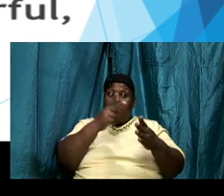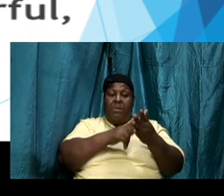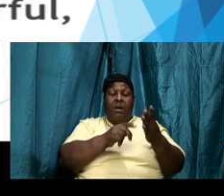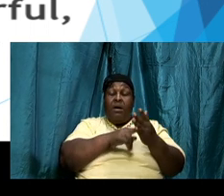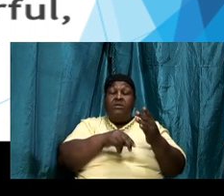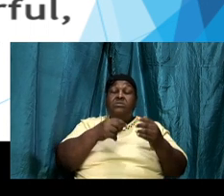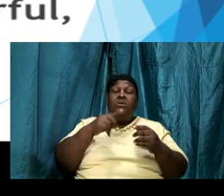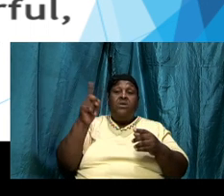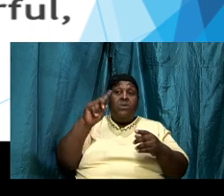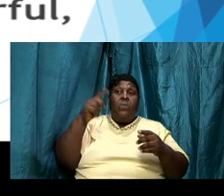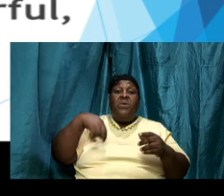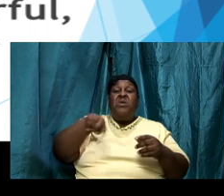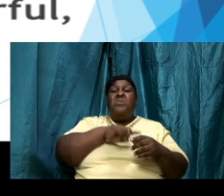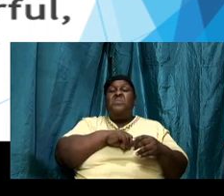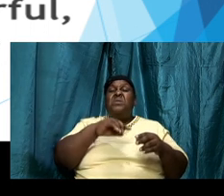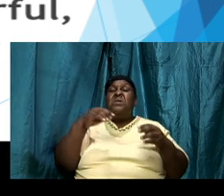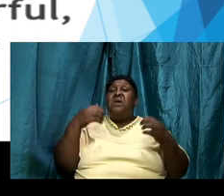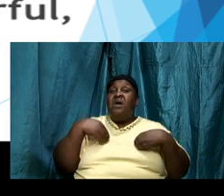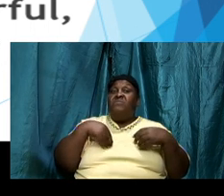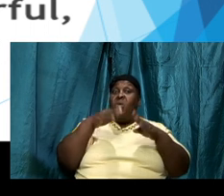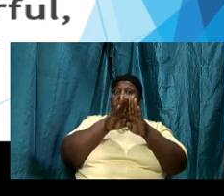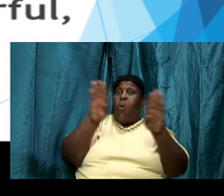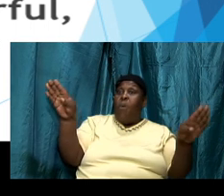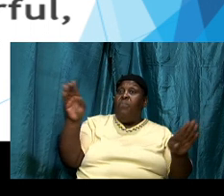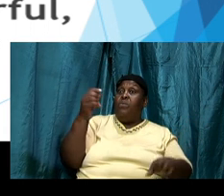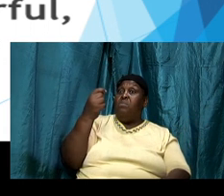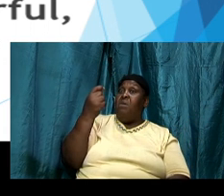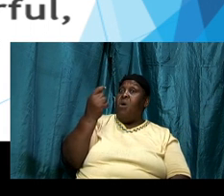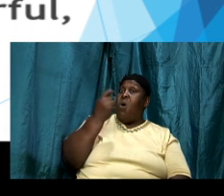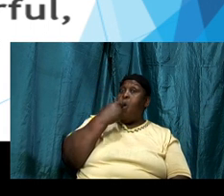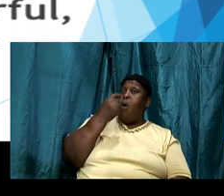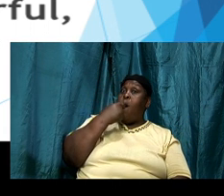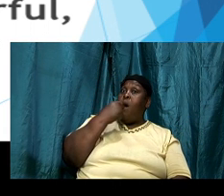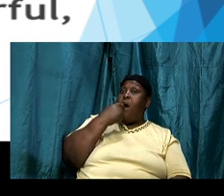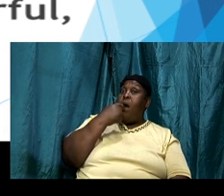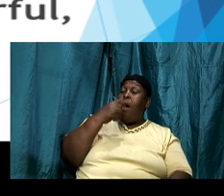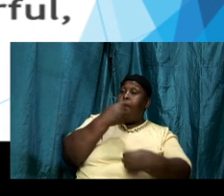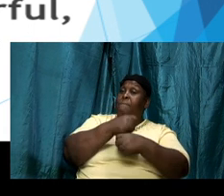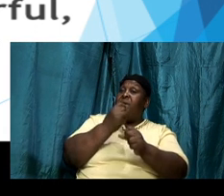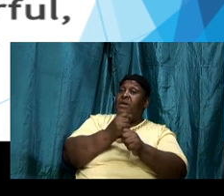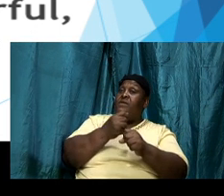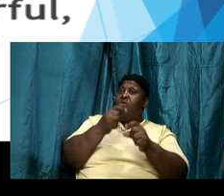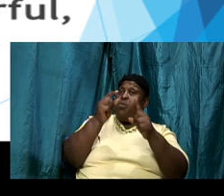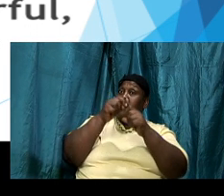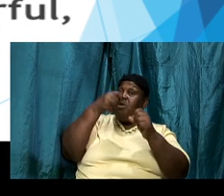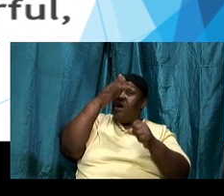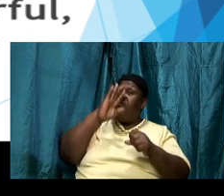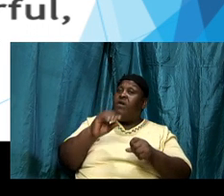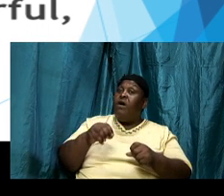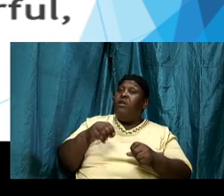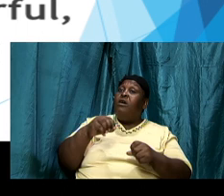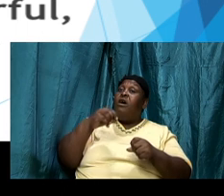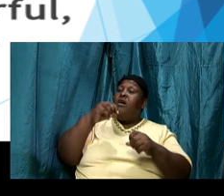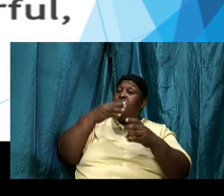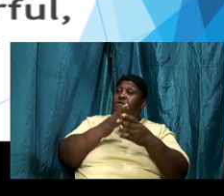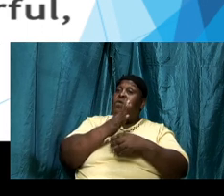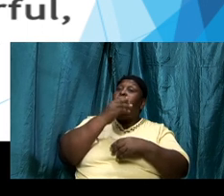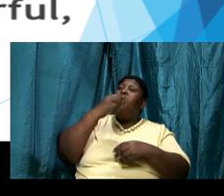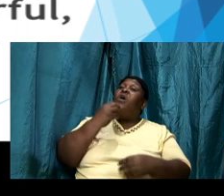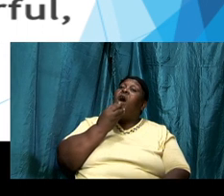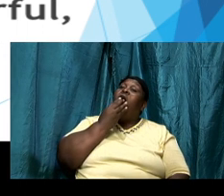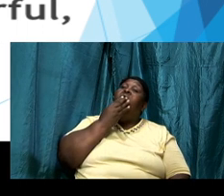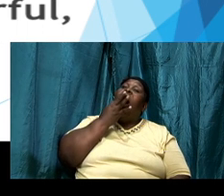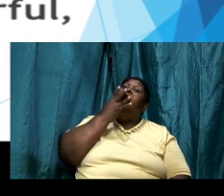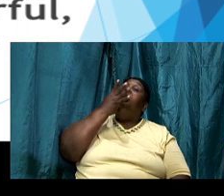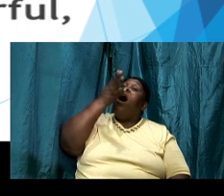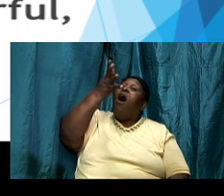we have to open our mouths and let the word of God flow over our mouth so when we